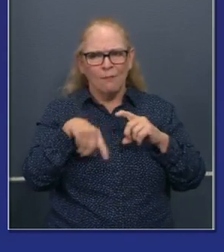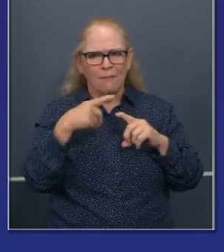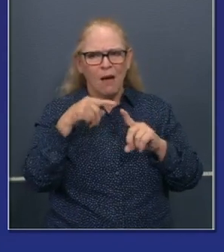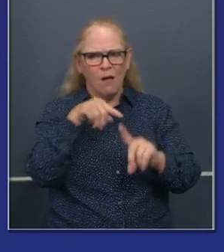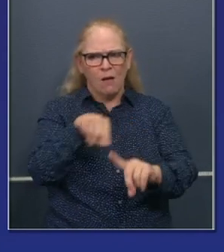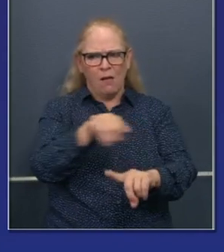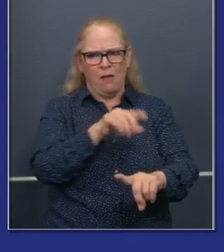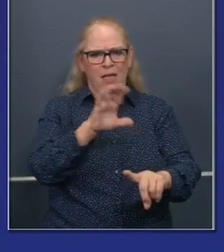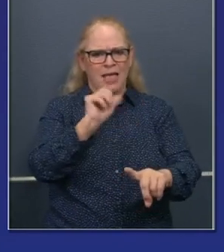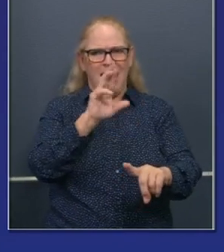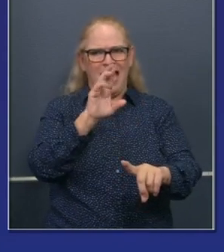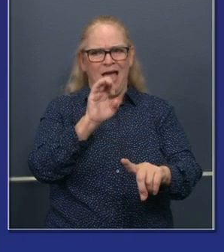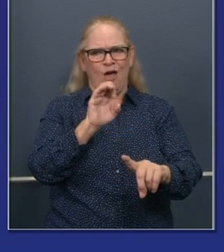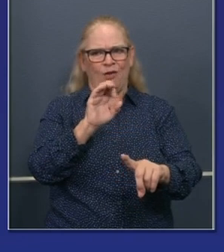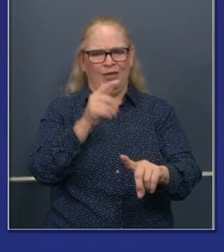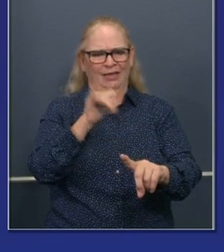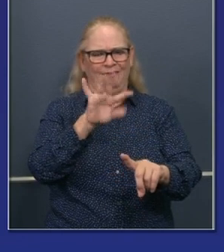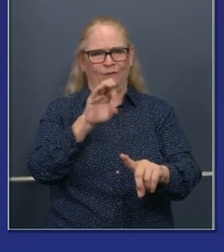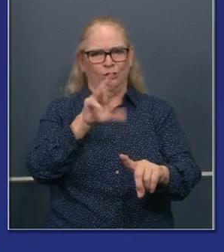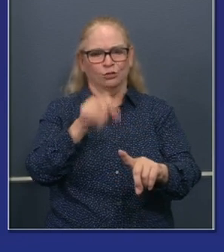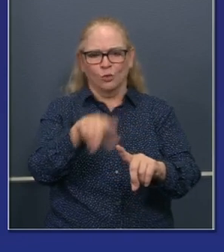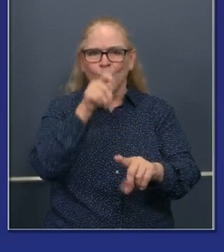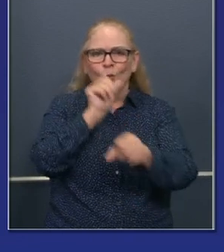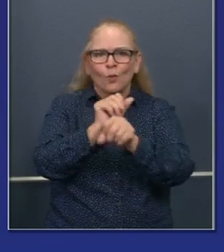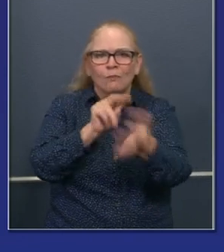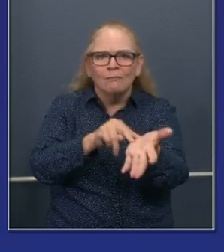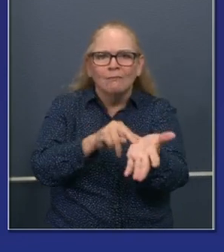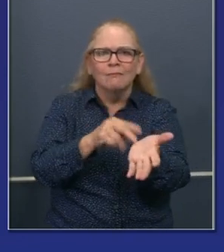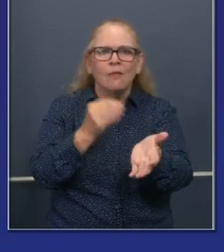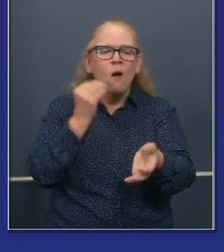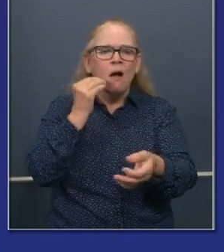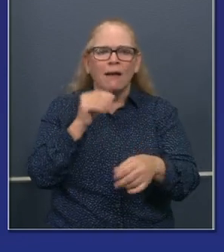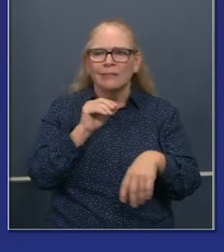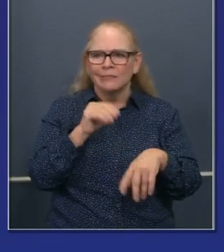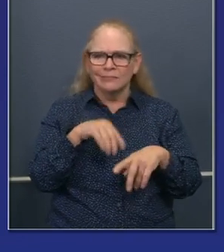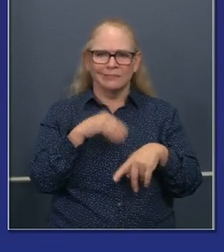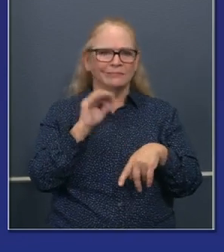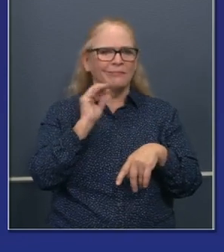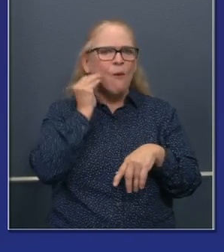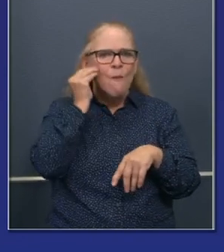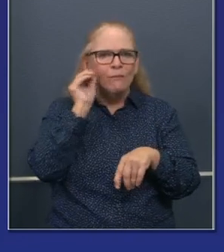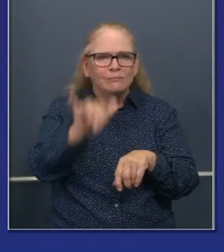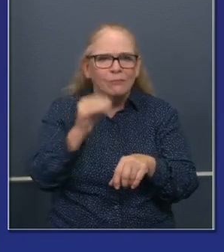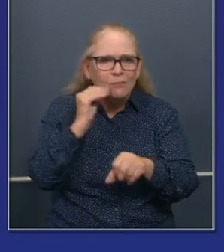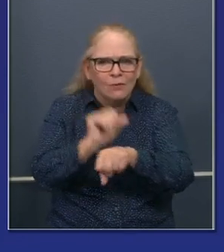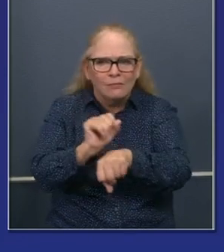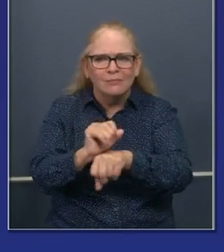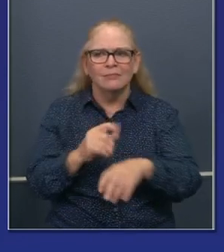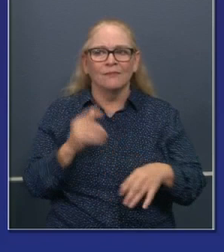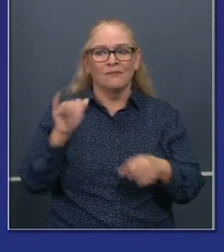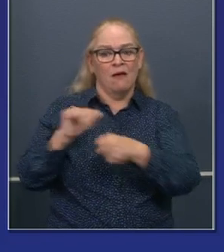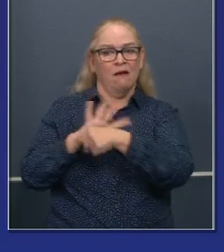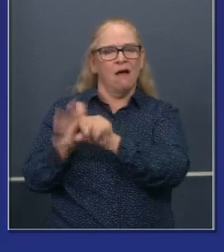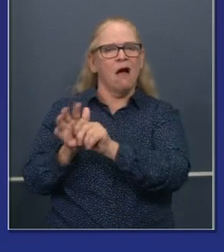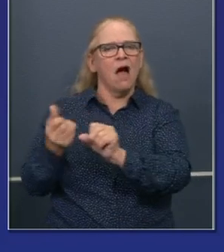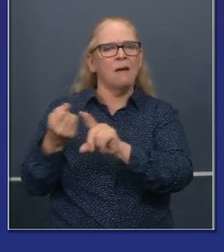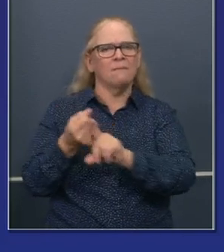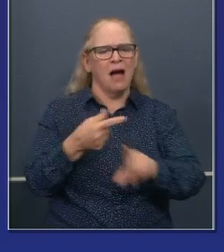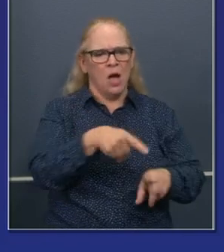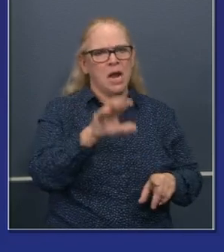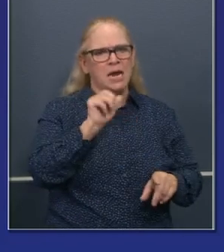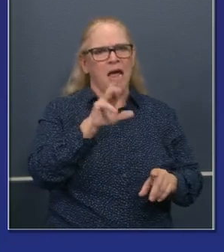which we need to highlight, uh, domestic workers and the like. This pandemic's had a real impact on their lives. There's a lot of legislative